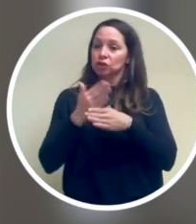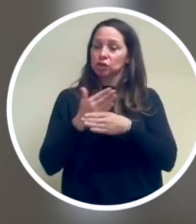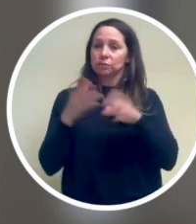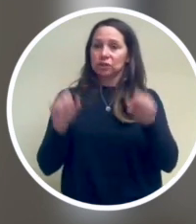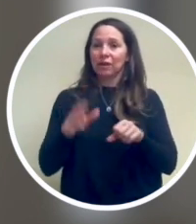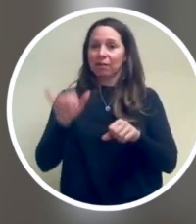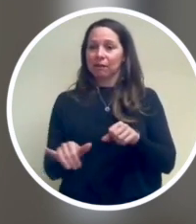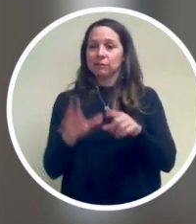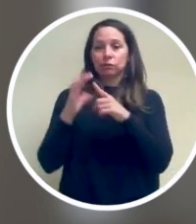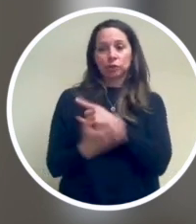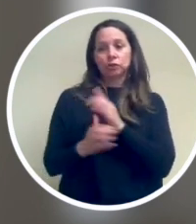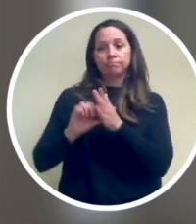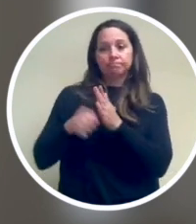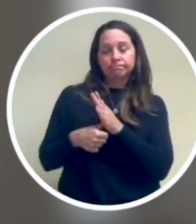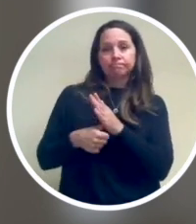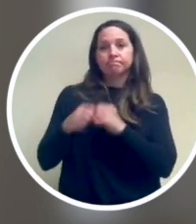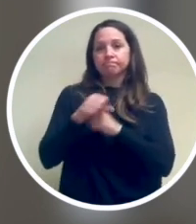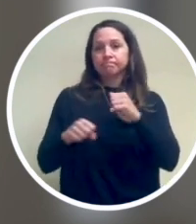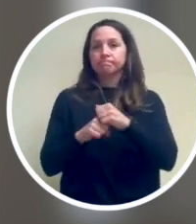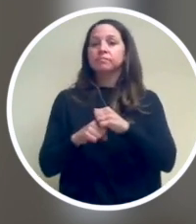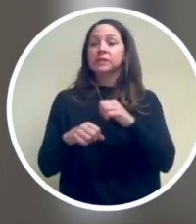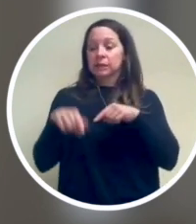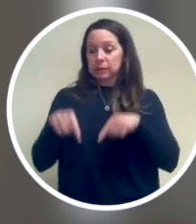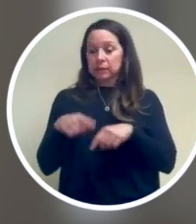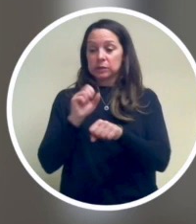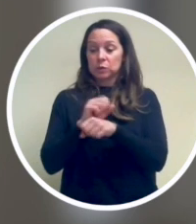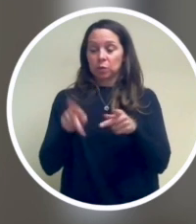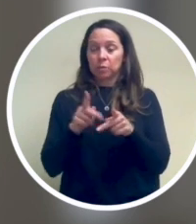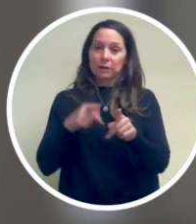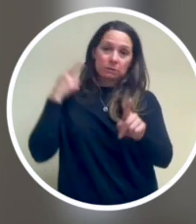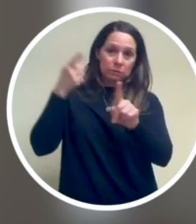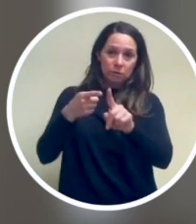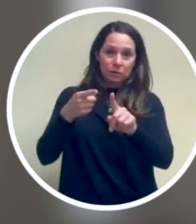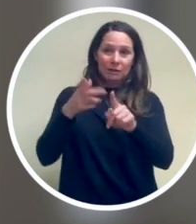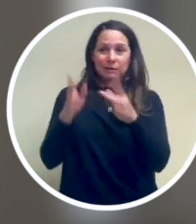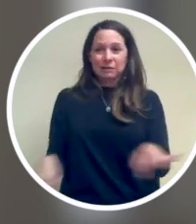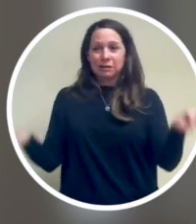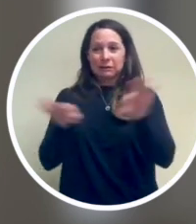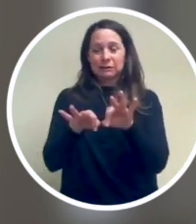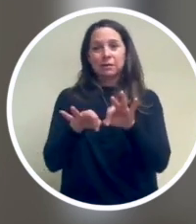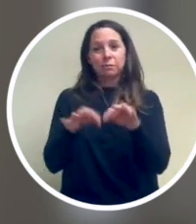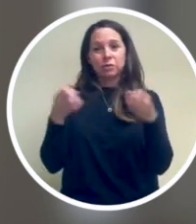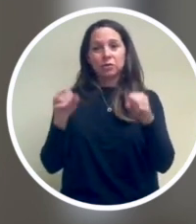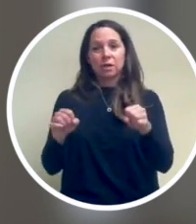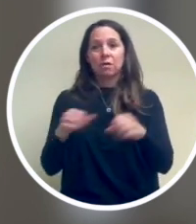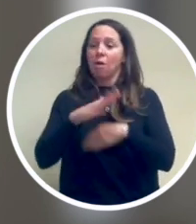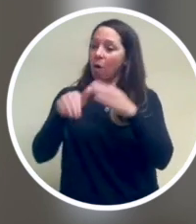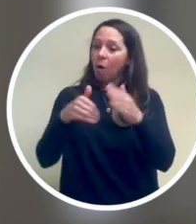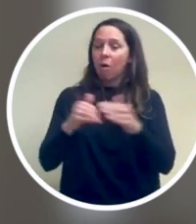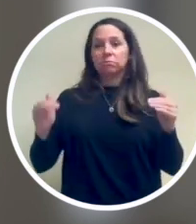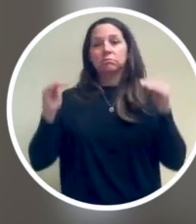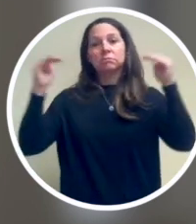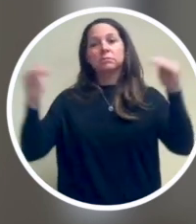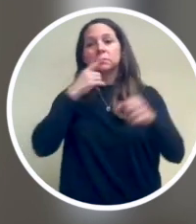potential is a cultural pillar, and becoming a workplace of choice is a key strategy. All are